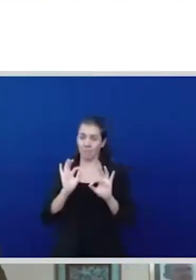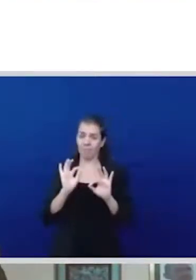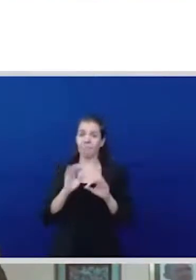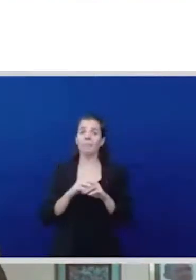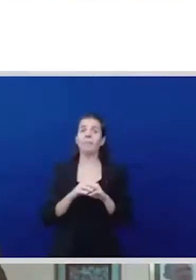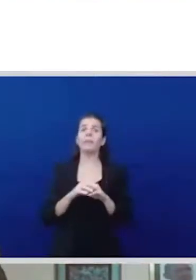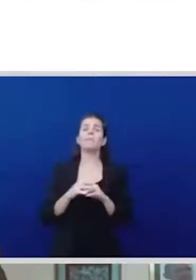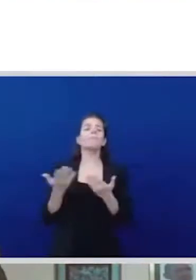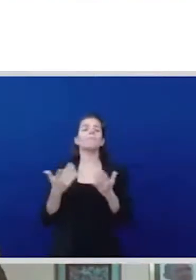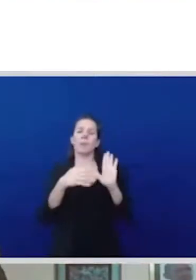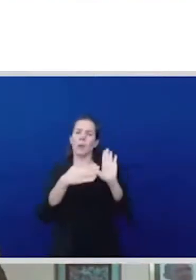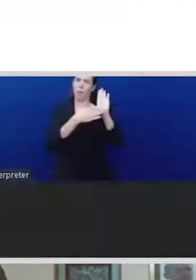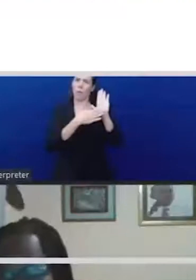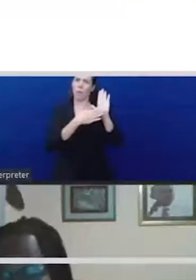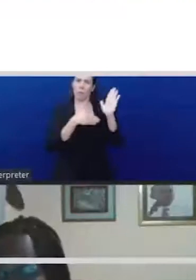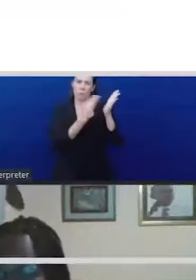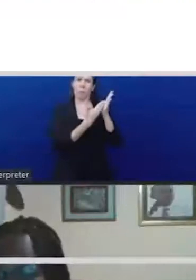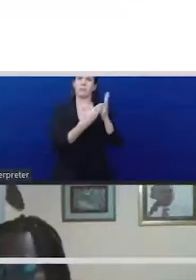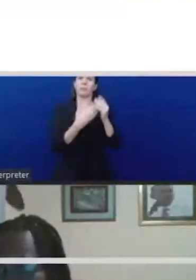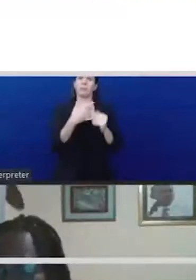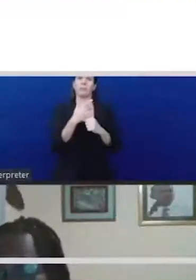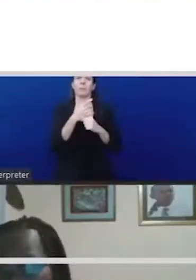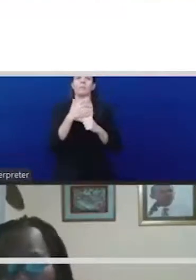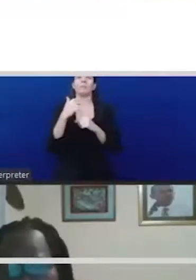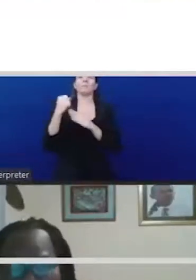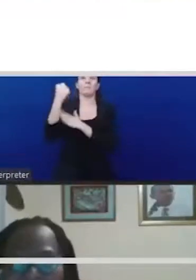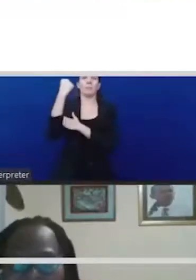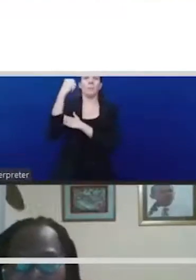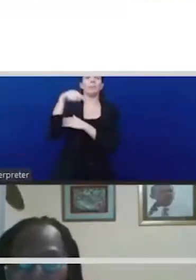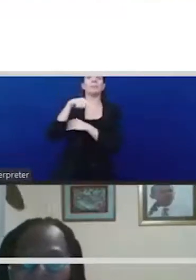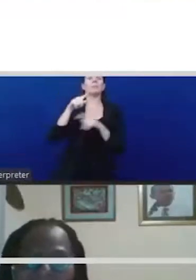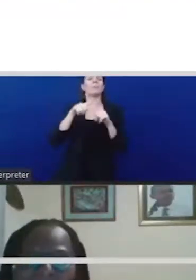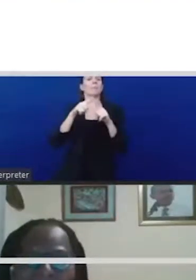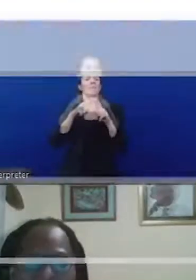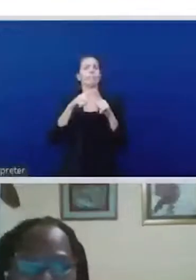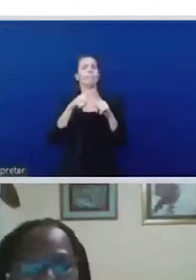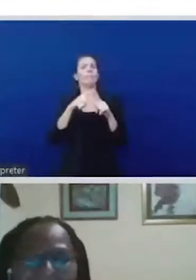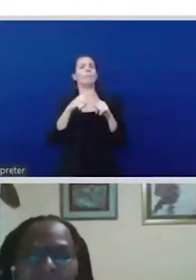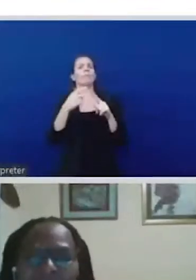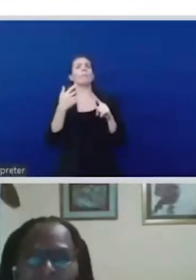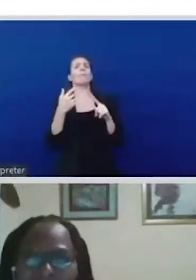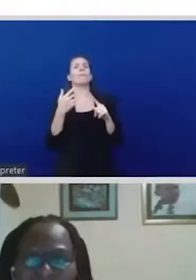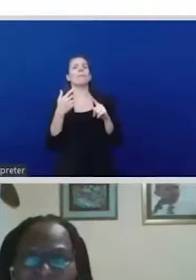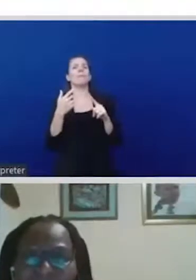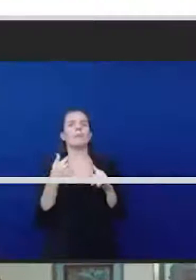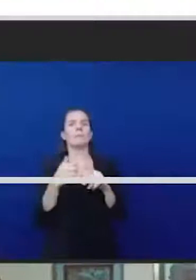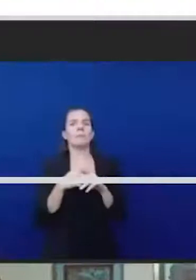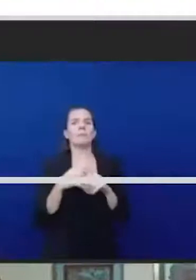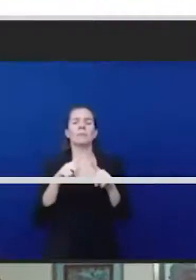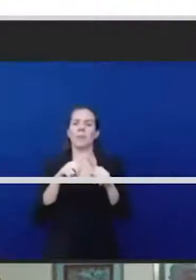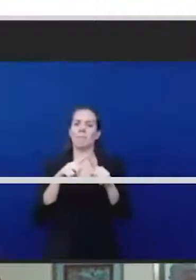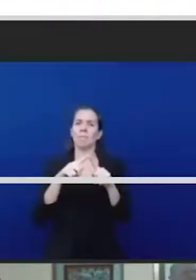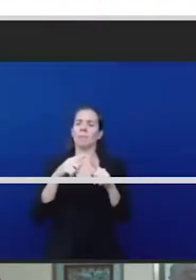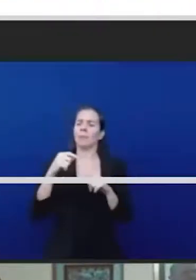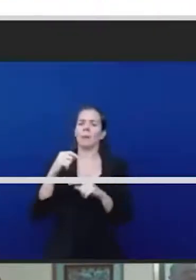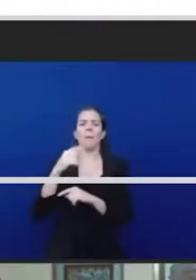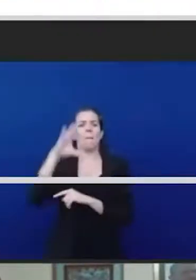and it will fail to deliver resilient strong economy and I think that has to be your basis when we're talking about